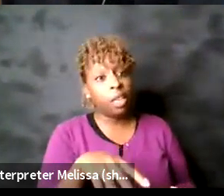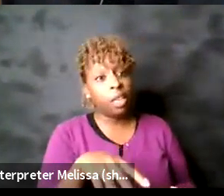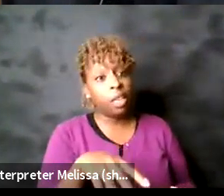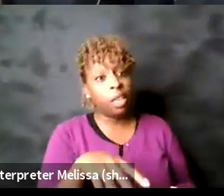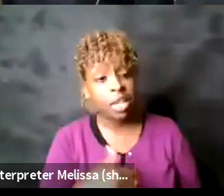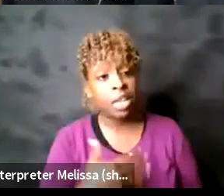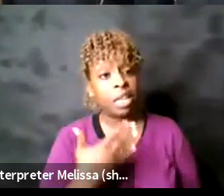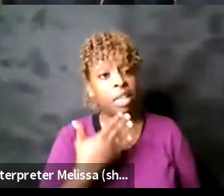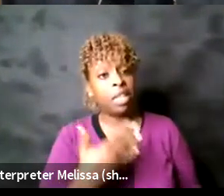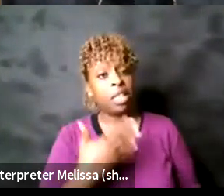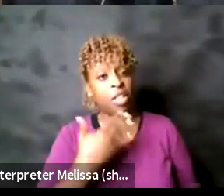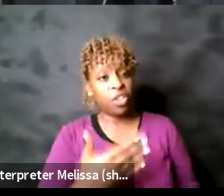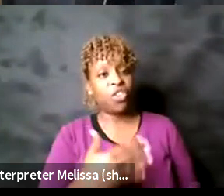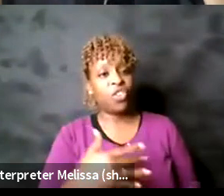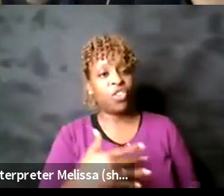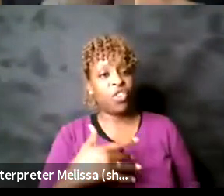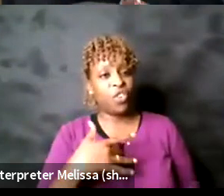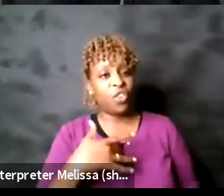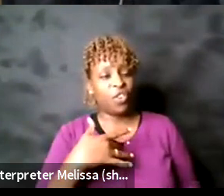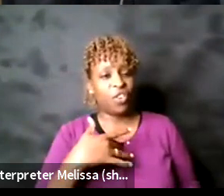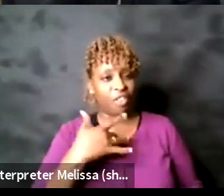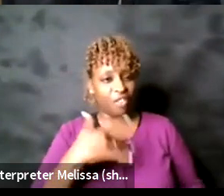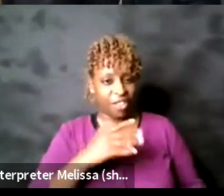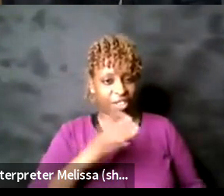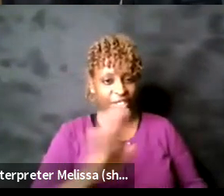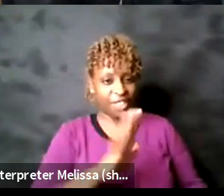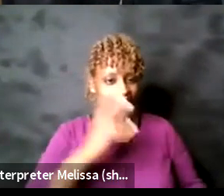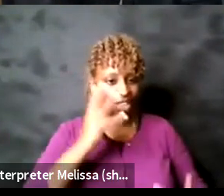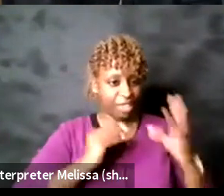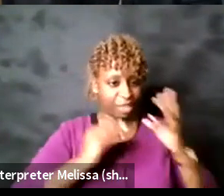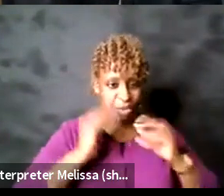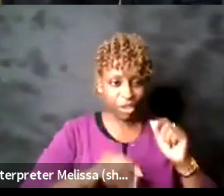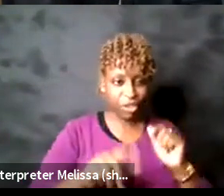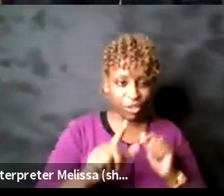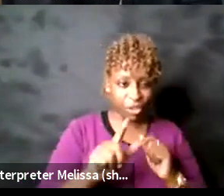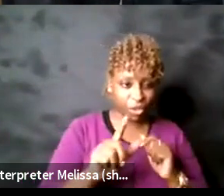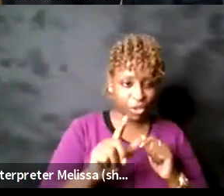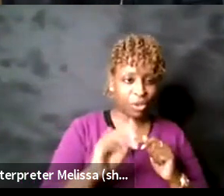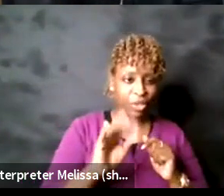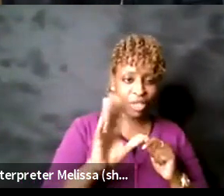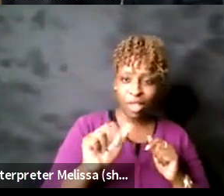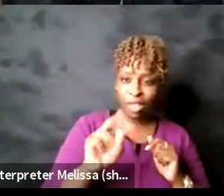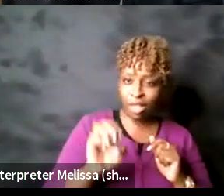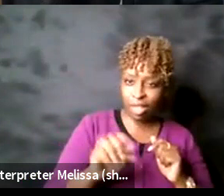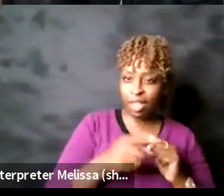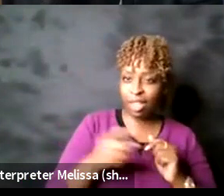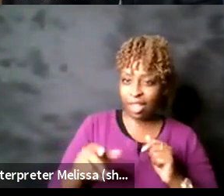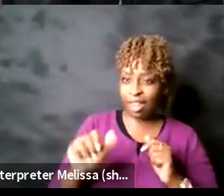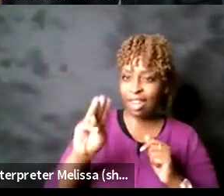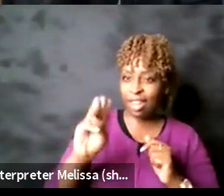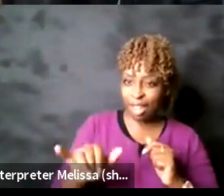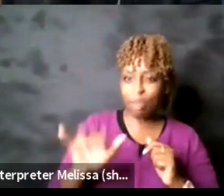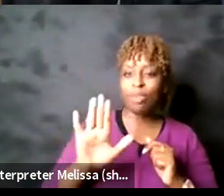very similar experiences to Lucianne and actually to Amy which always makes me laugh um